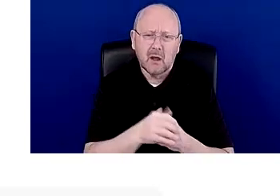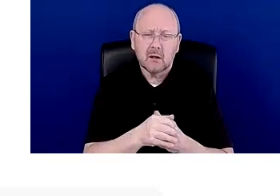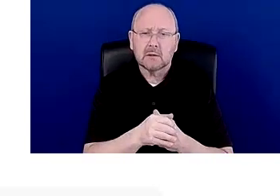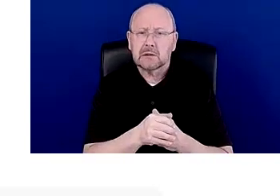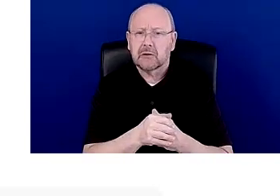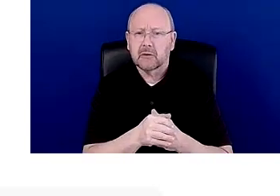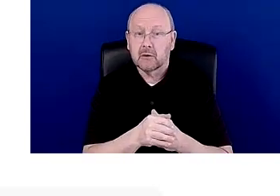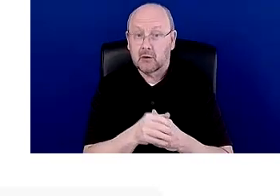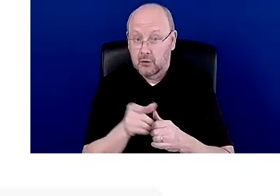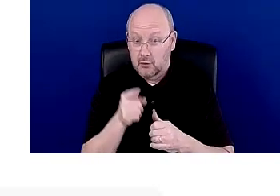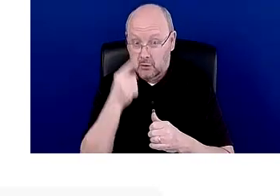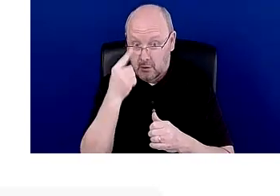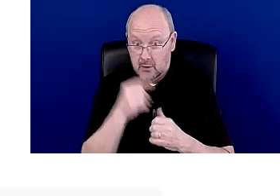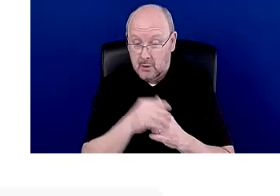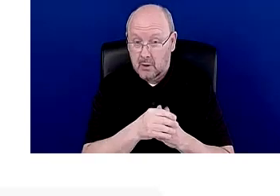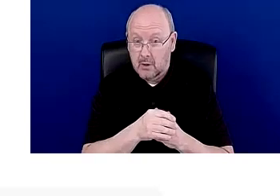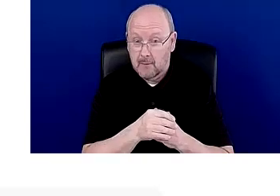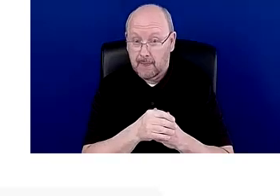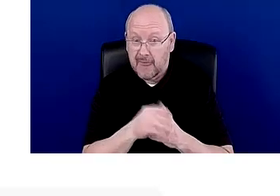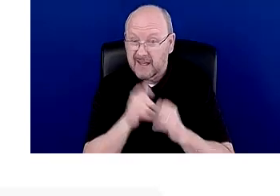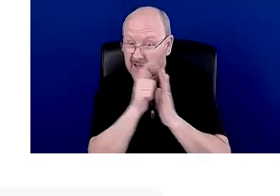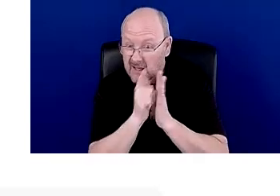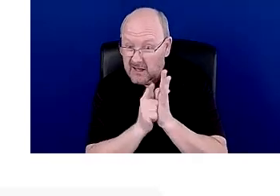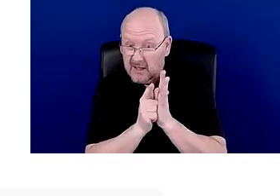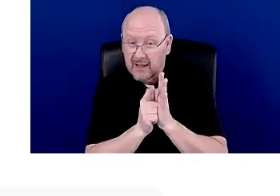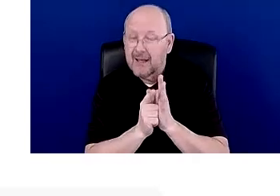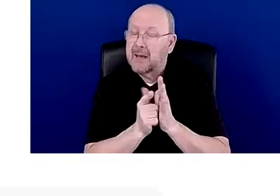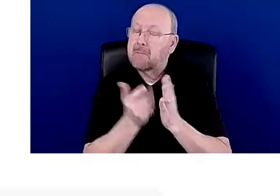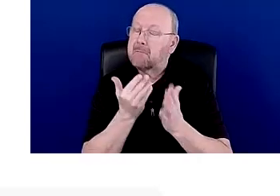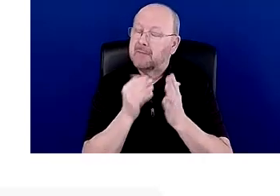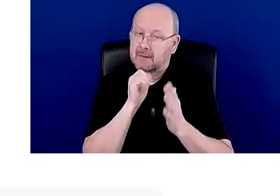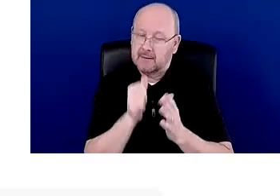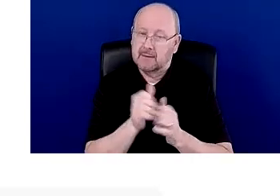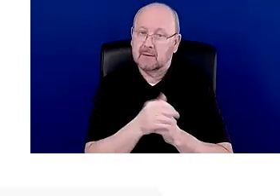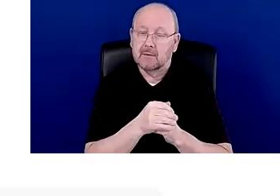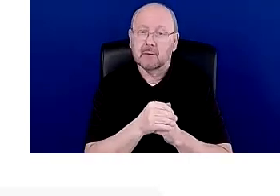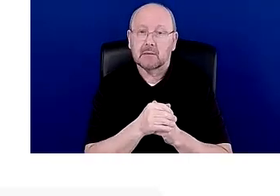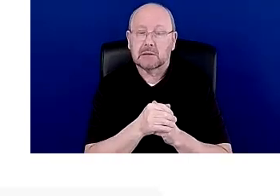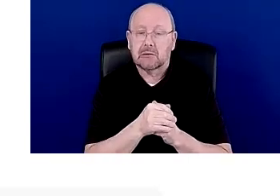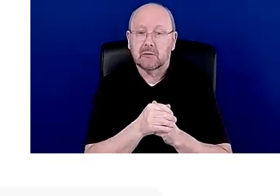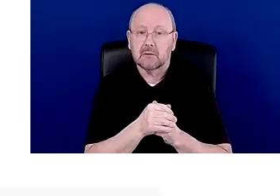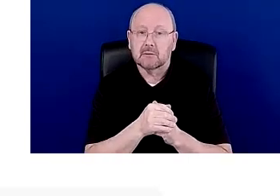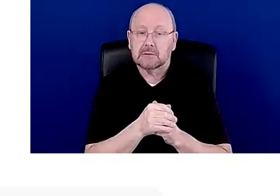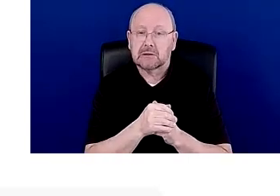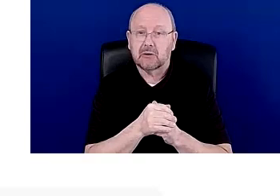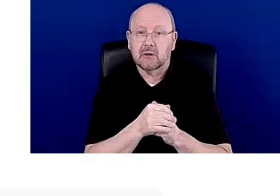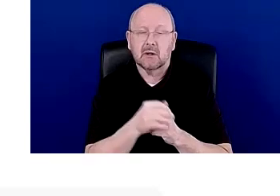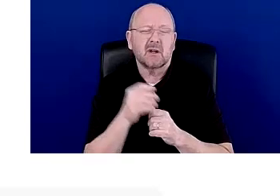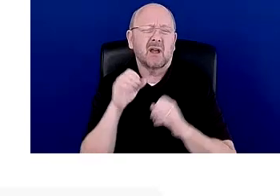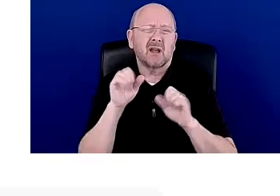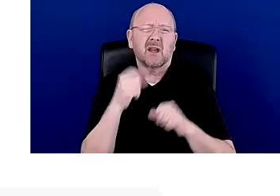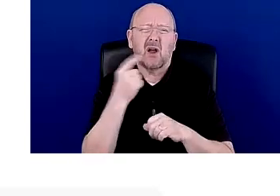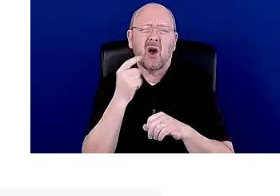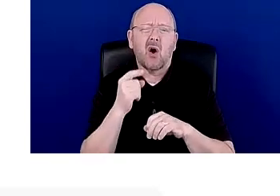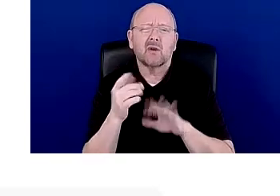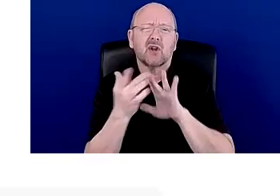do you think it's, it's, it's legal? Probably not. Um, or if, you know, you can always, you can always